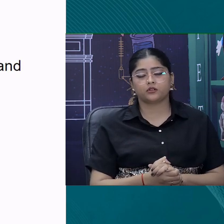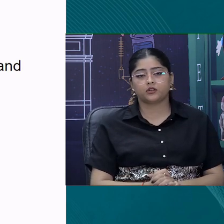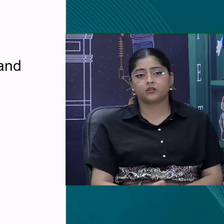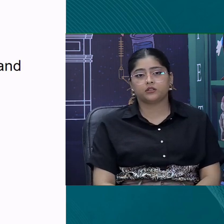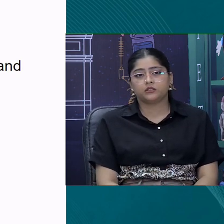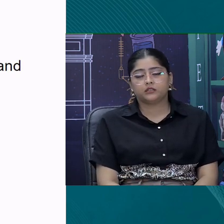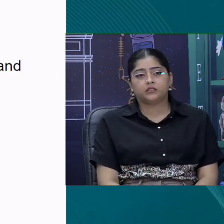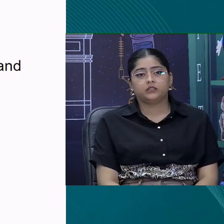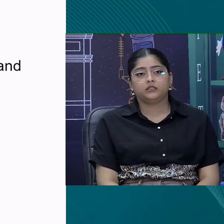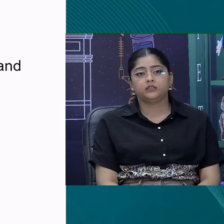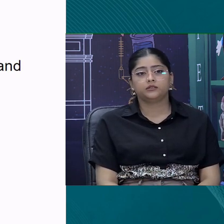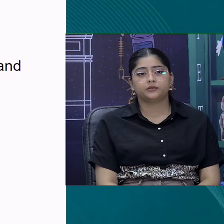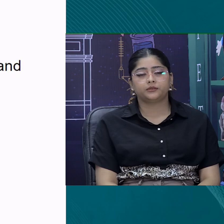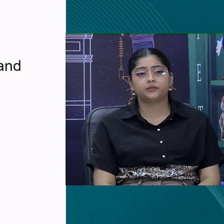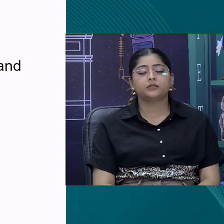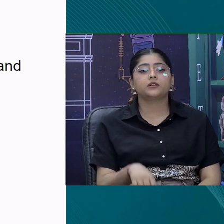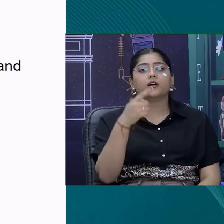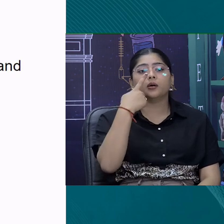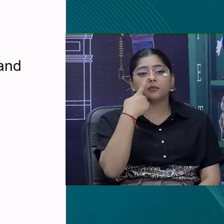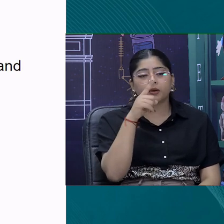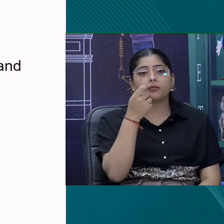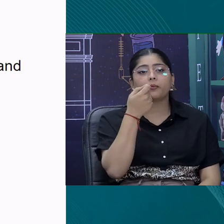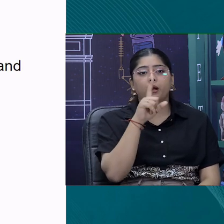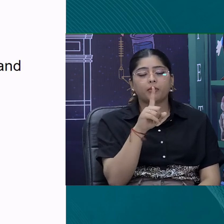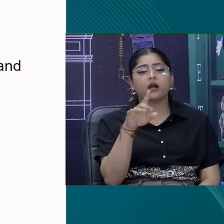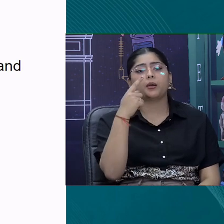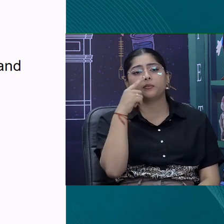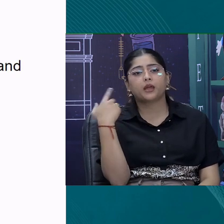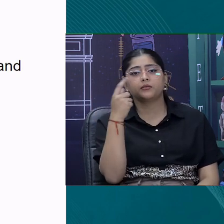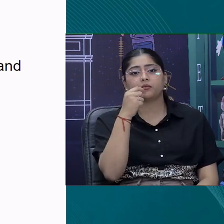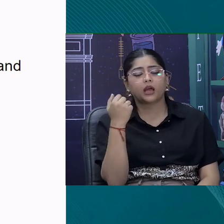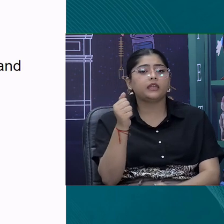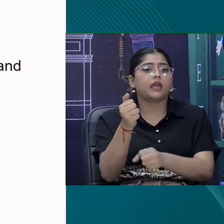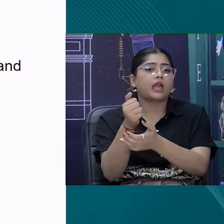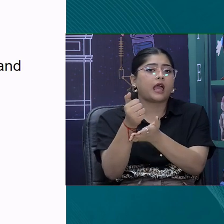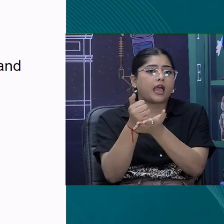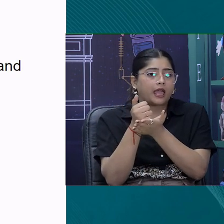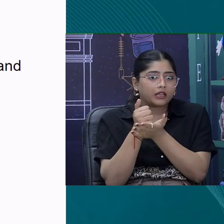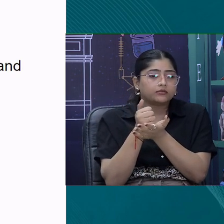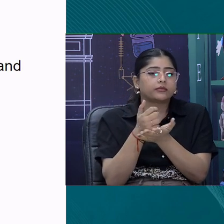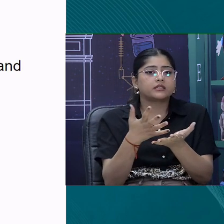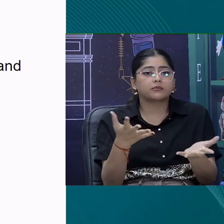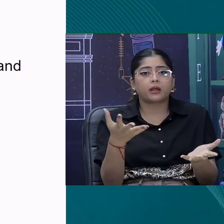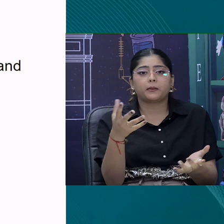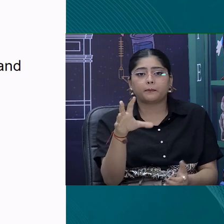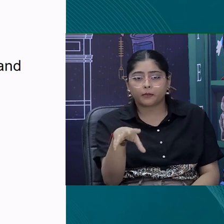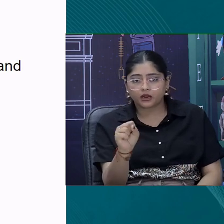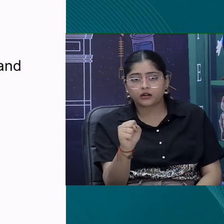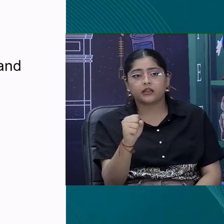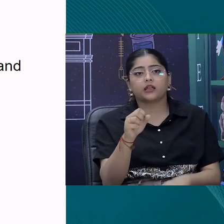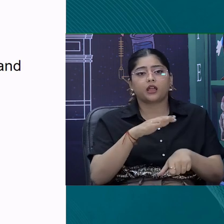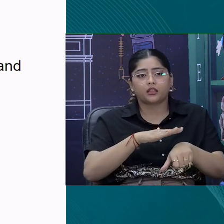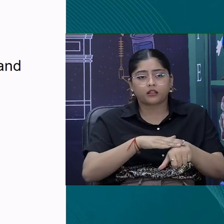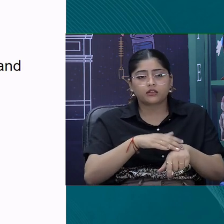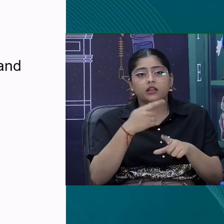work. So, here parents or sibling will help the child to hold, touch and